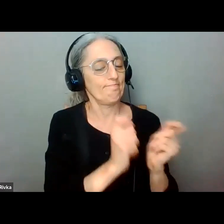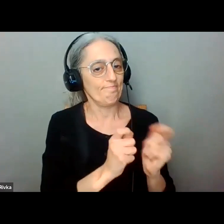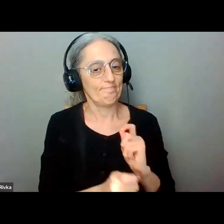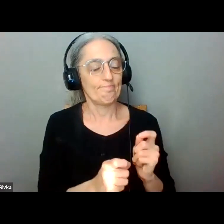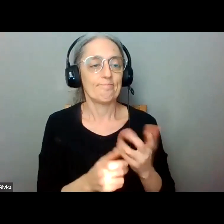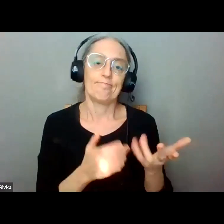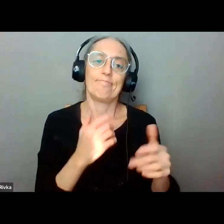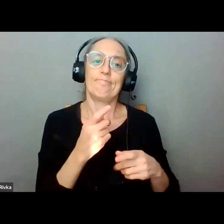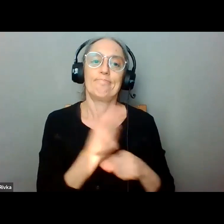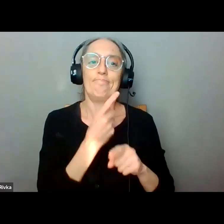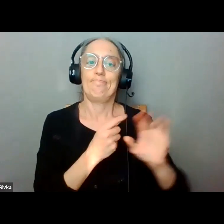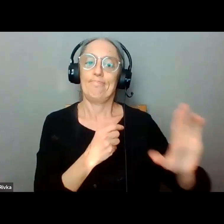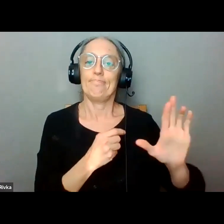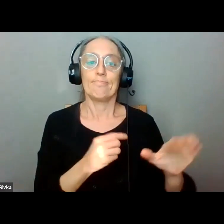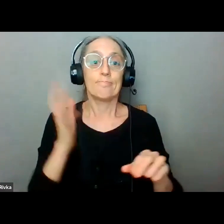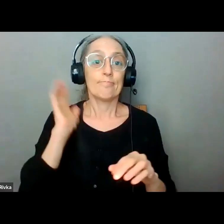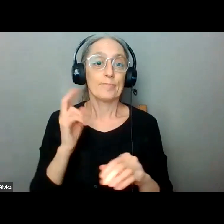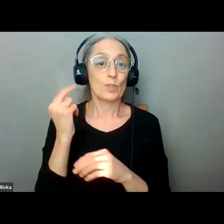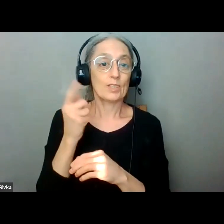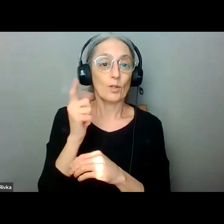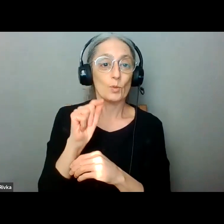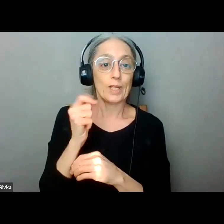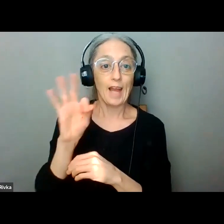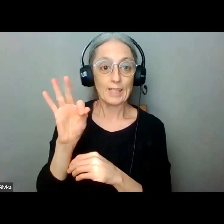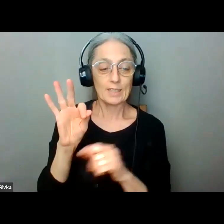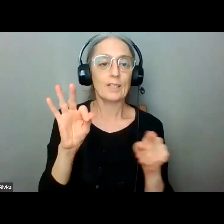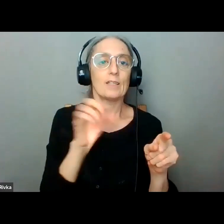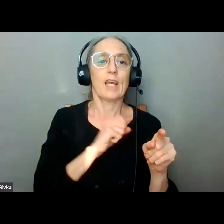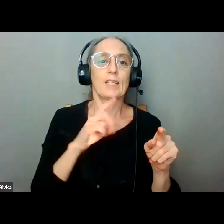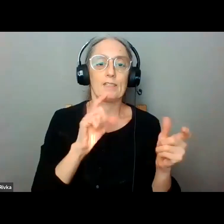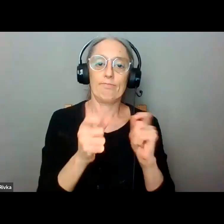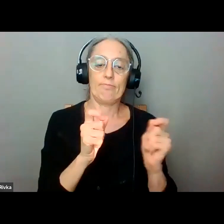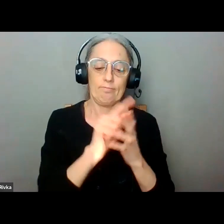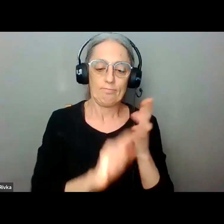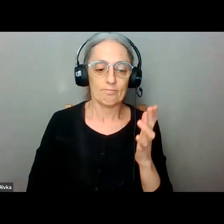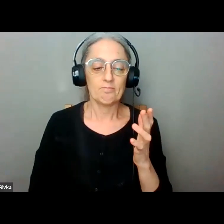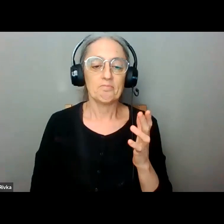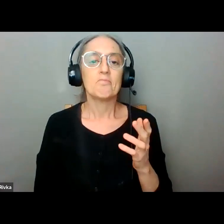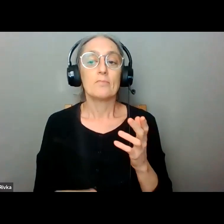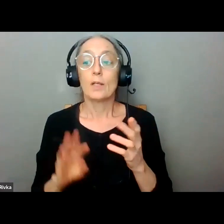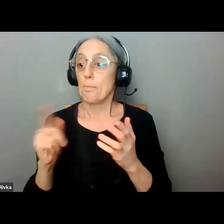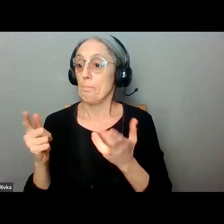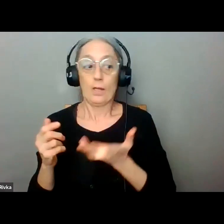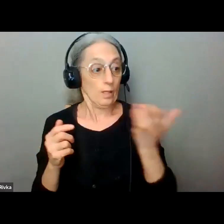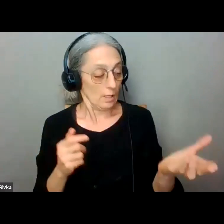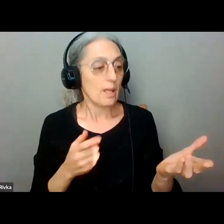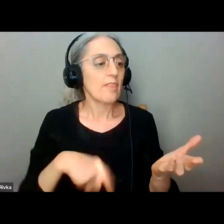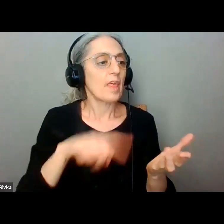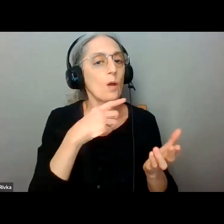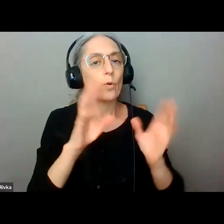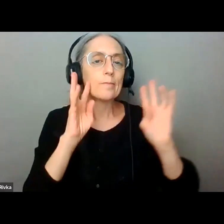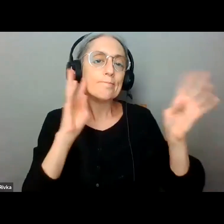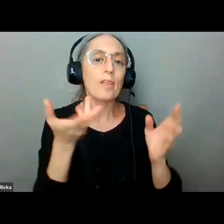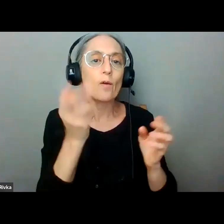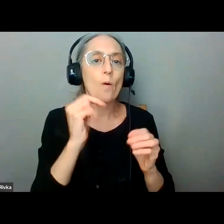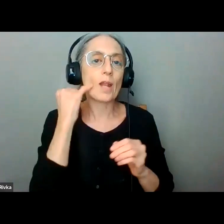they did back in uh 2019 um they will probably come up with their own ideas their own amounts